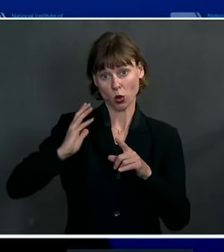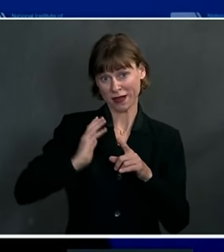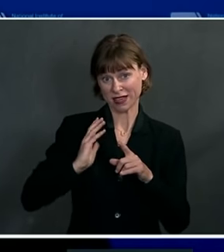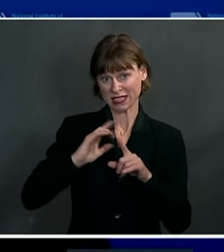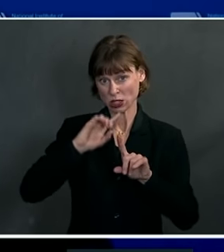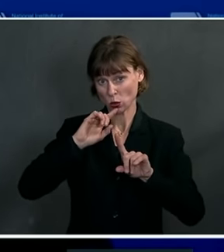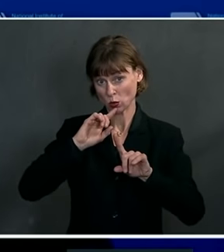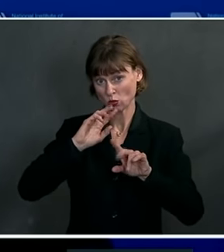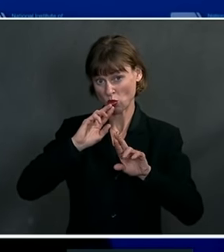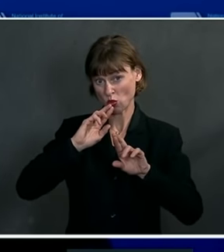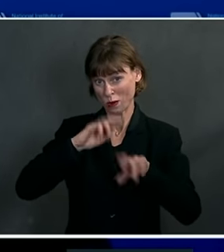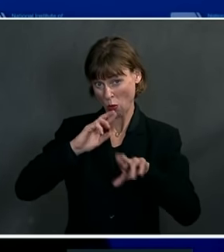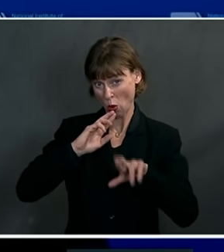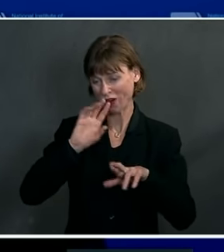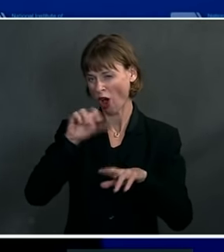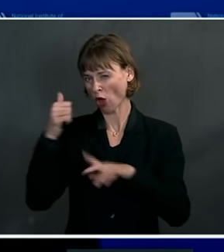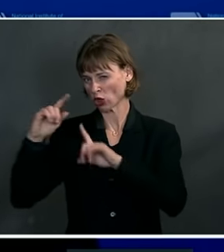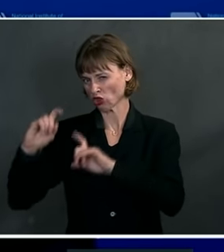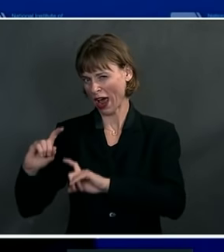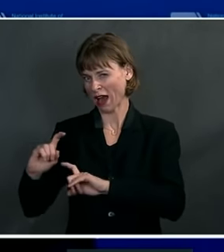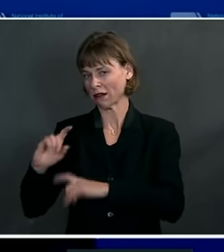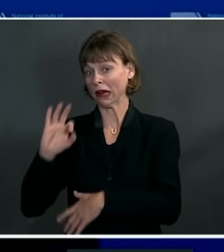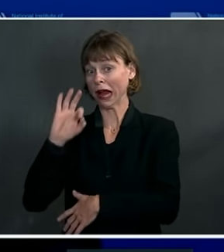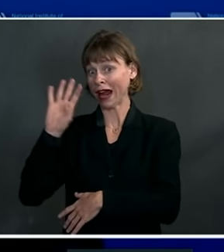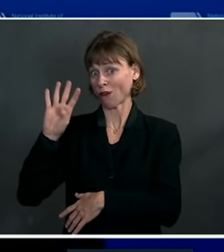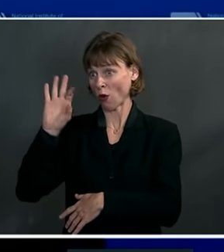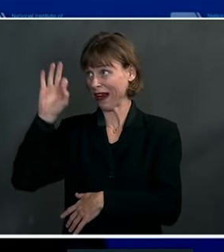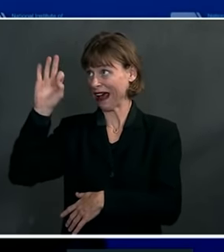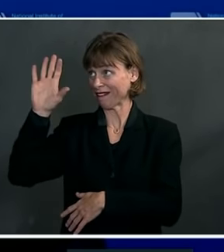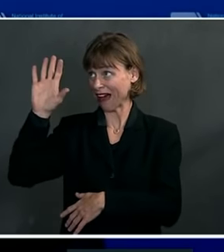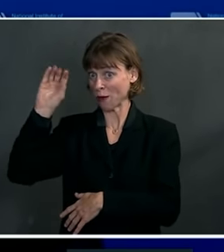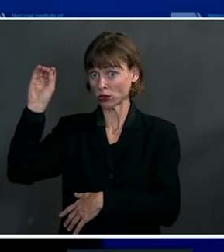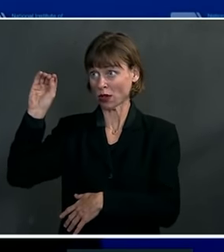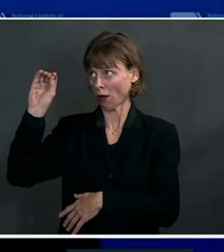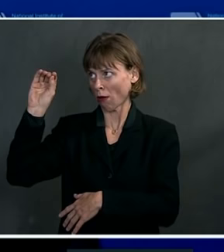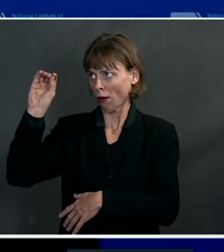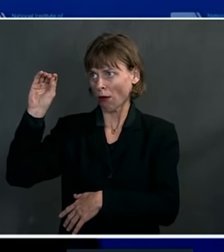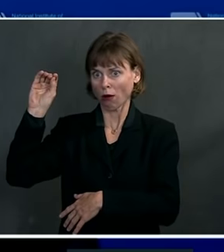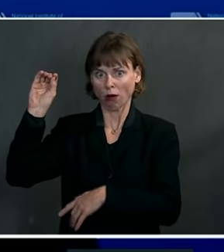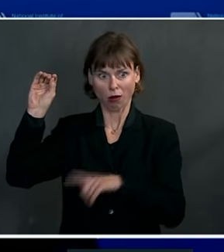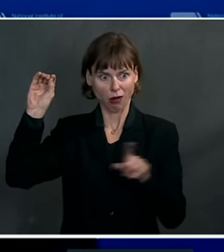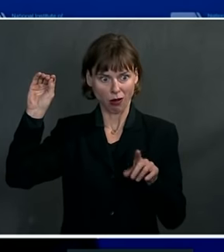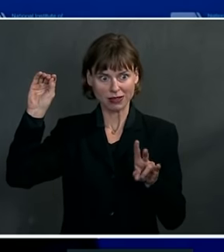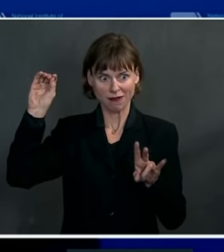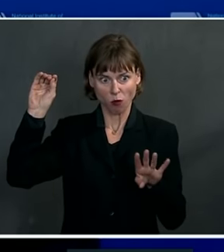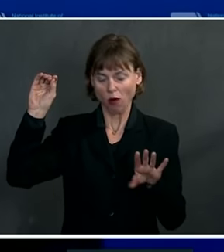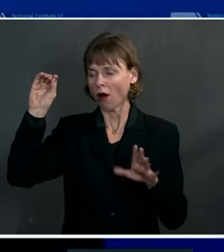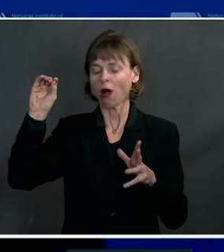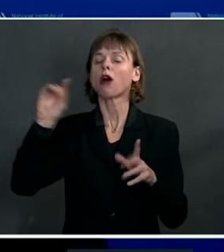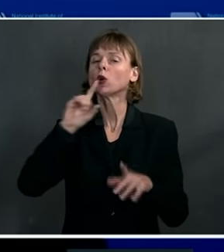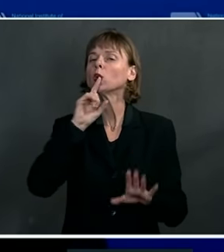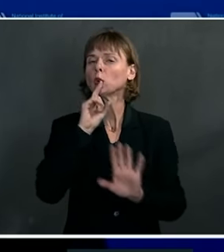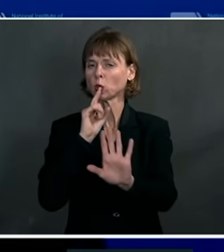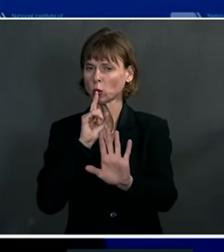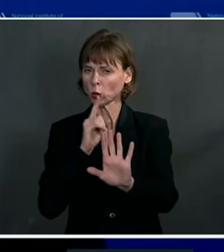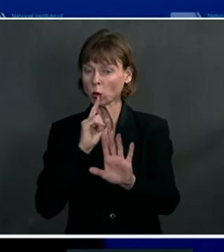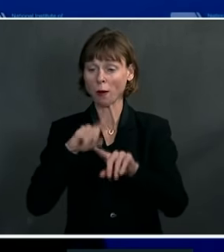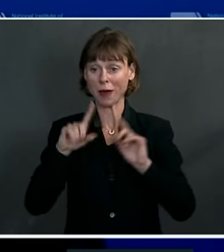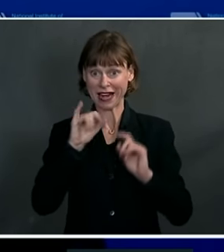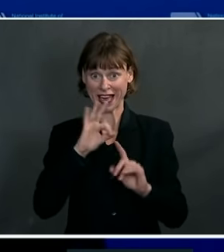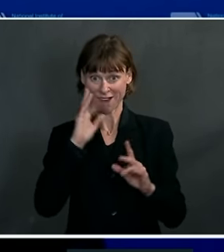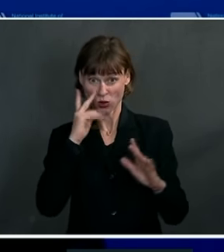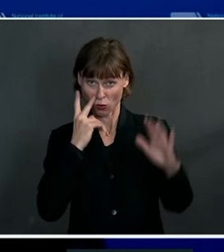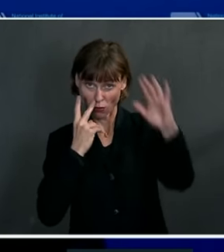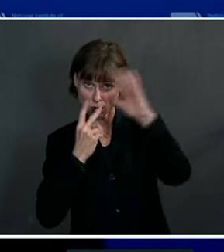reported and other trials of 94 to 95 percent. That is true. But when one looks at the potential